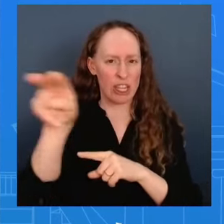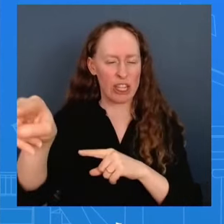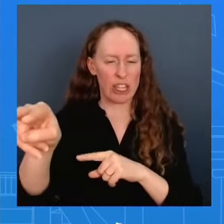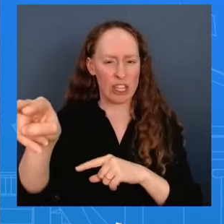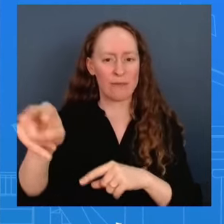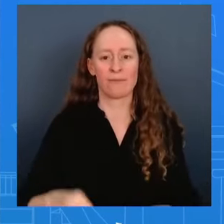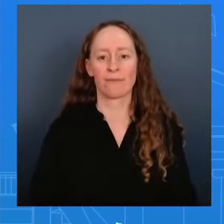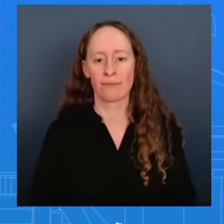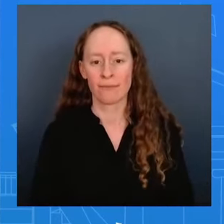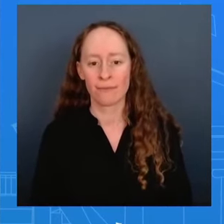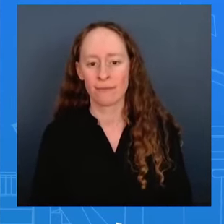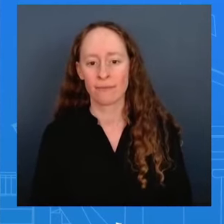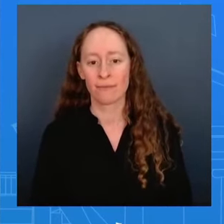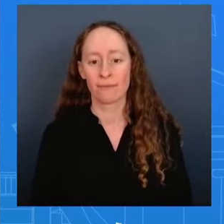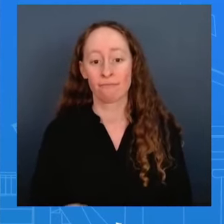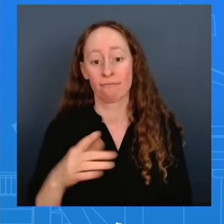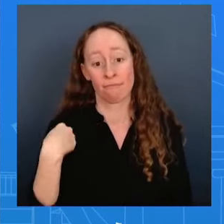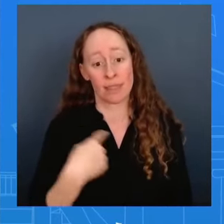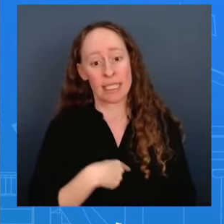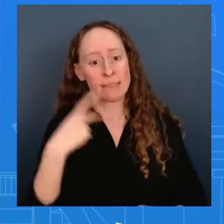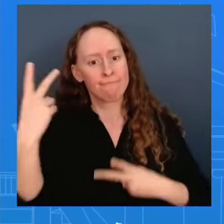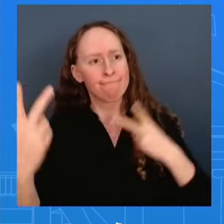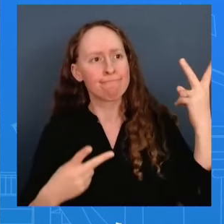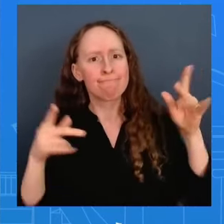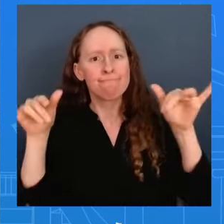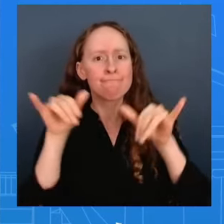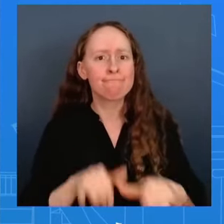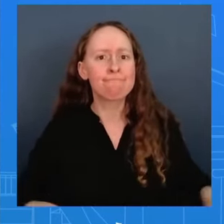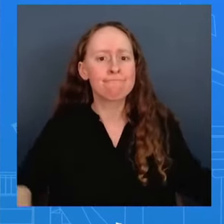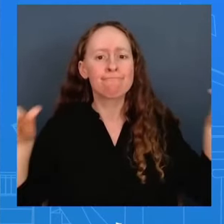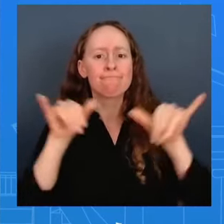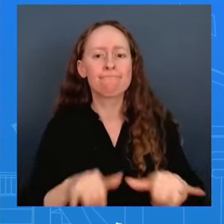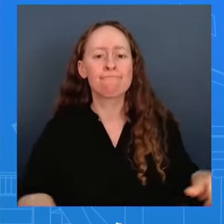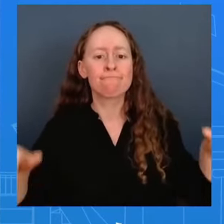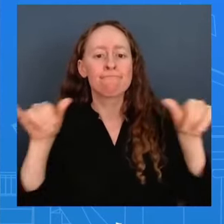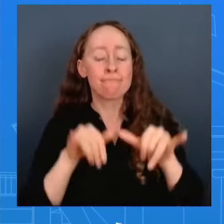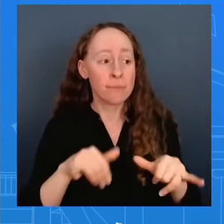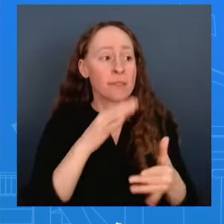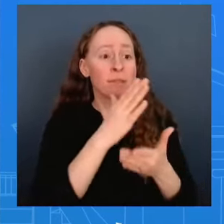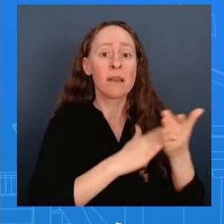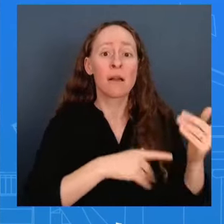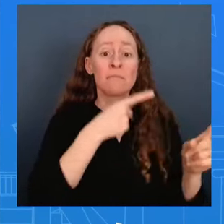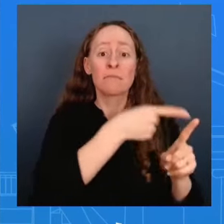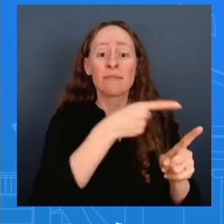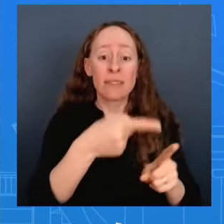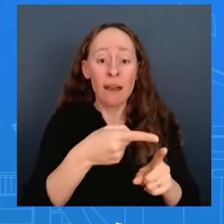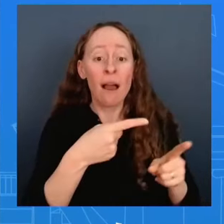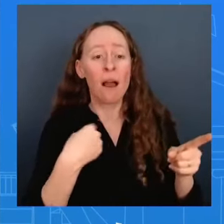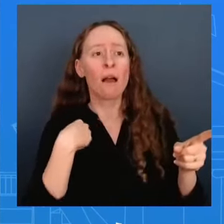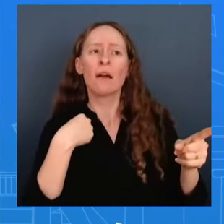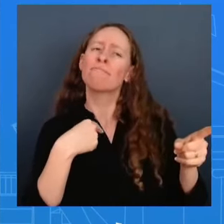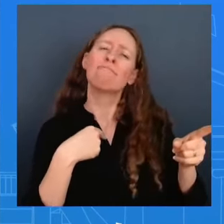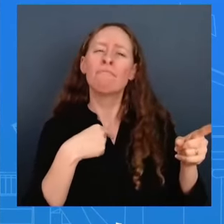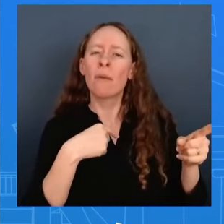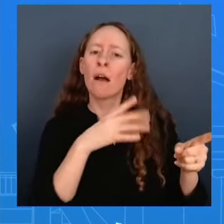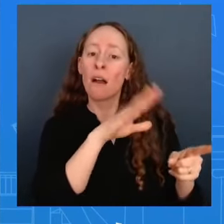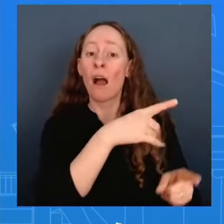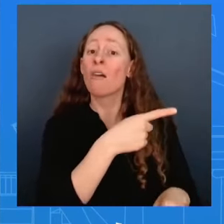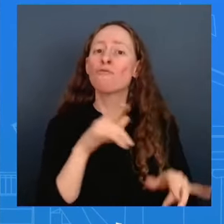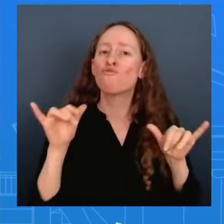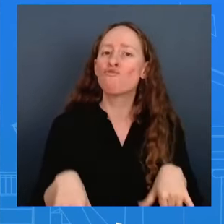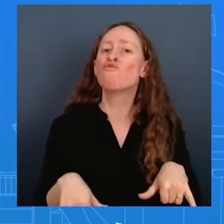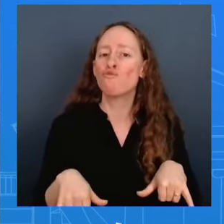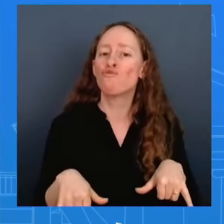practices subside in some areas we have seen them get worse and in that light there is actually no